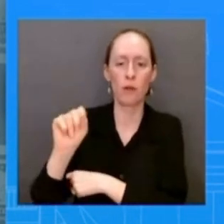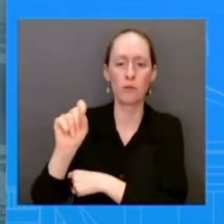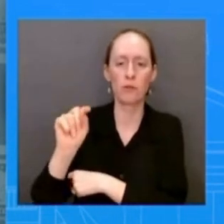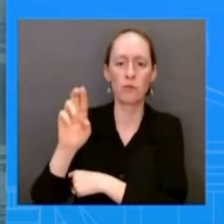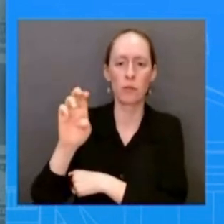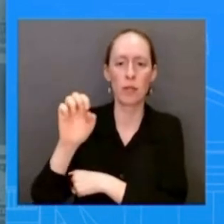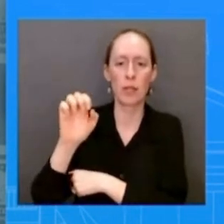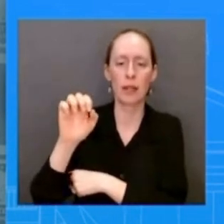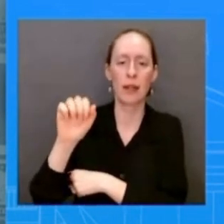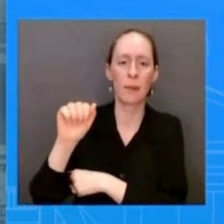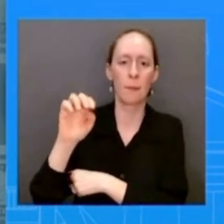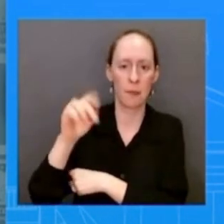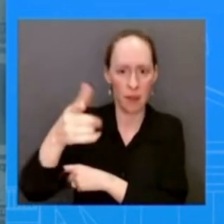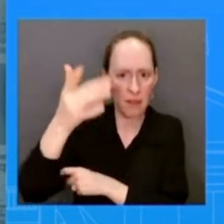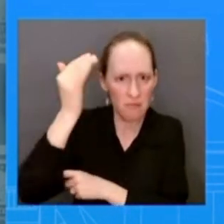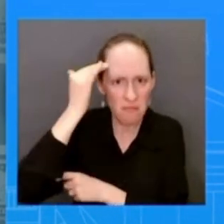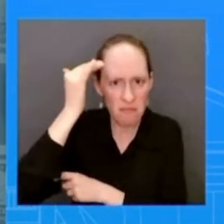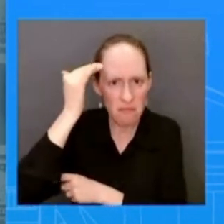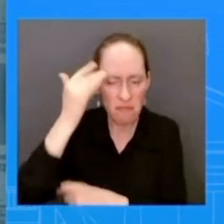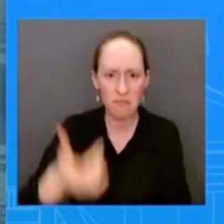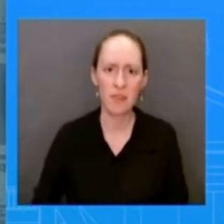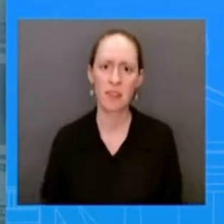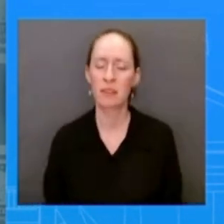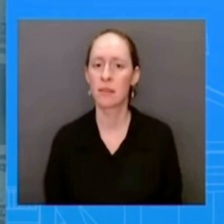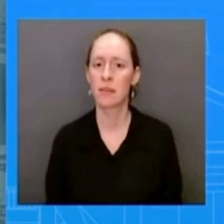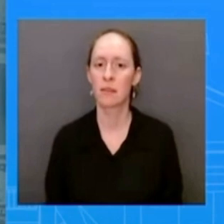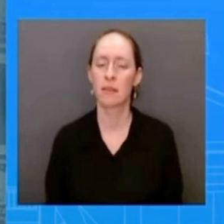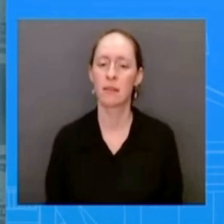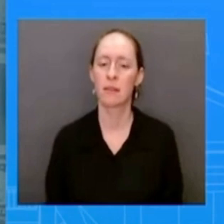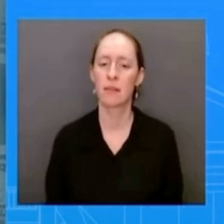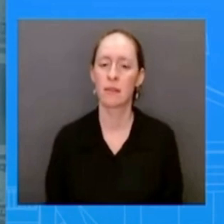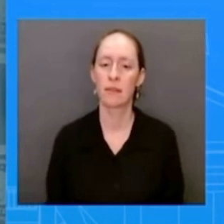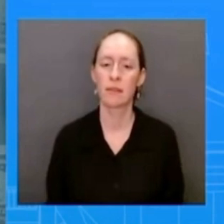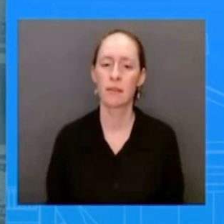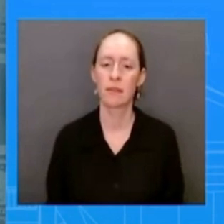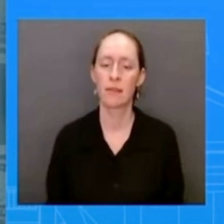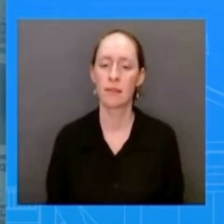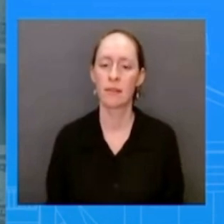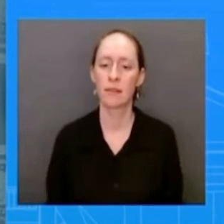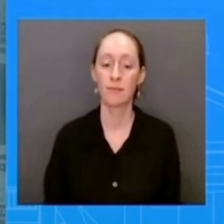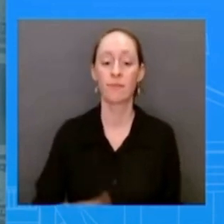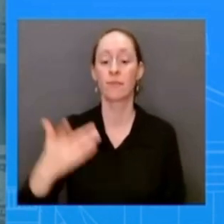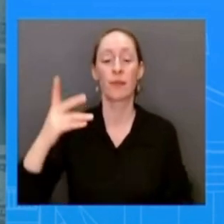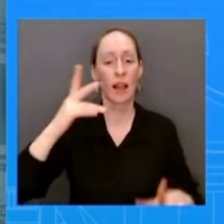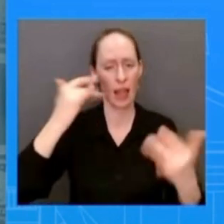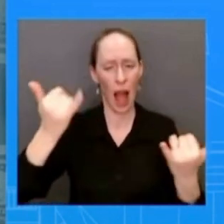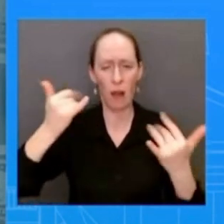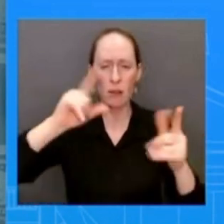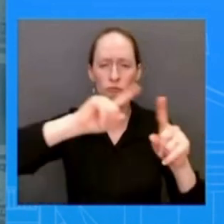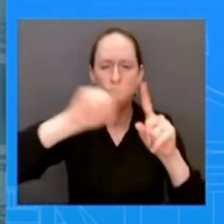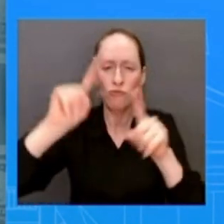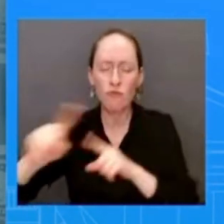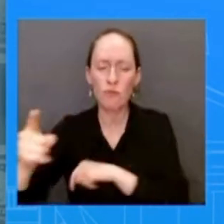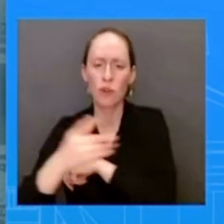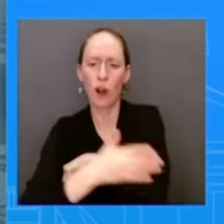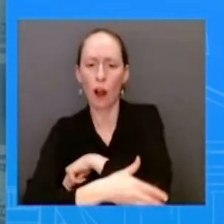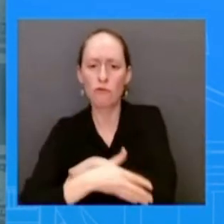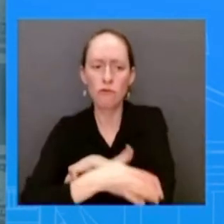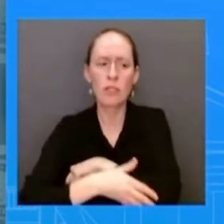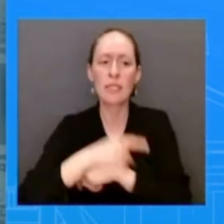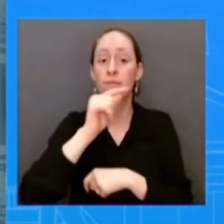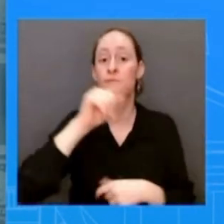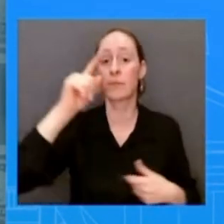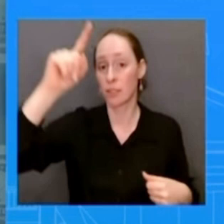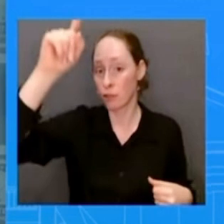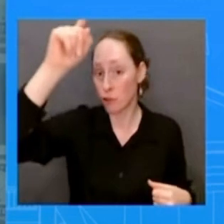denmark have opened investigations into what happened and those investigations are currently ongoing so i'm not going to get ahead of them from